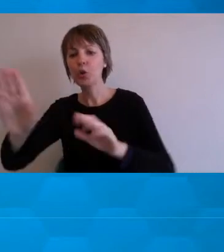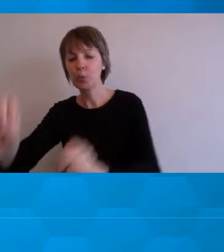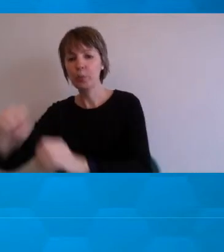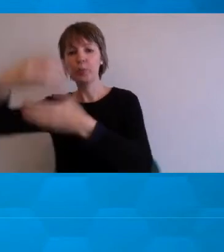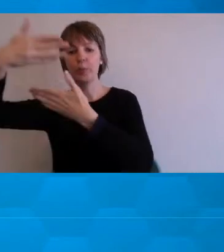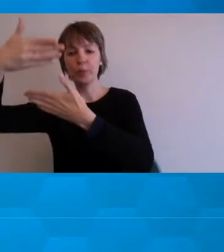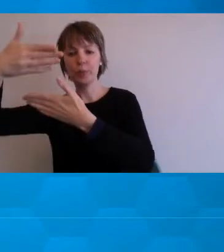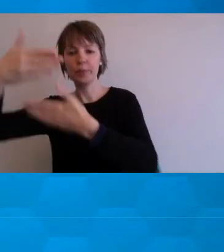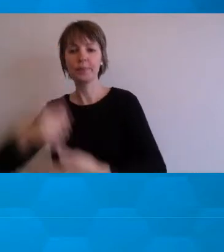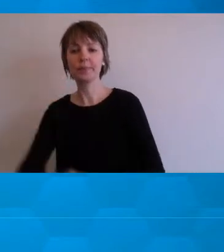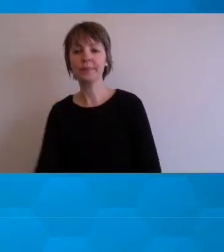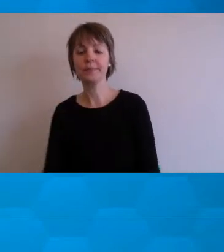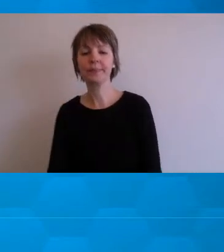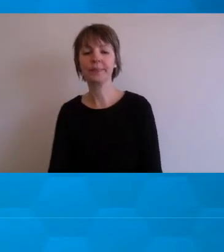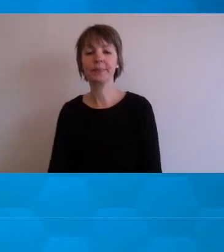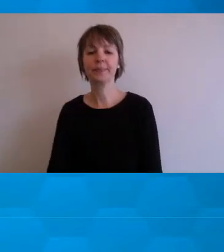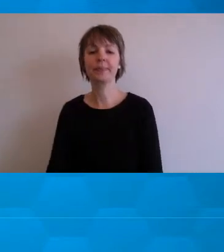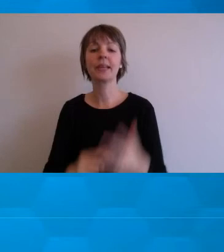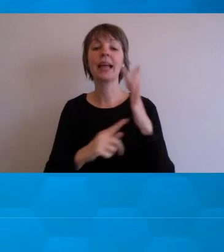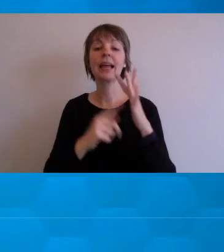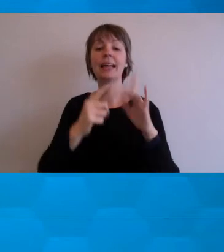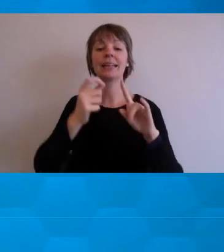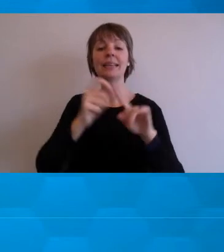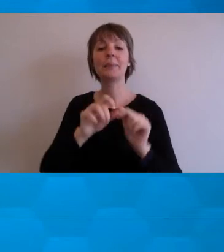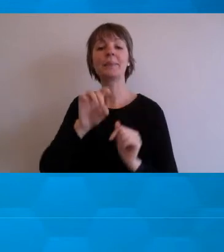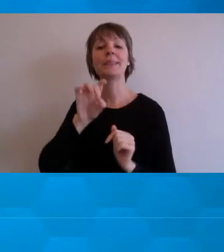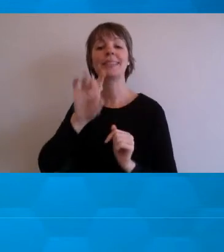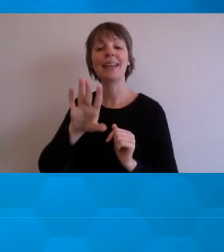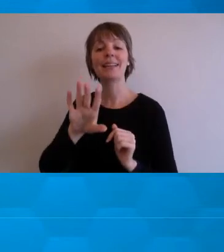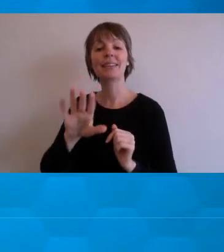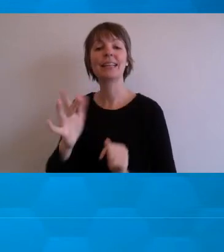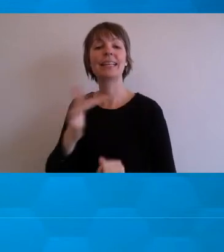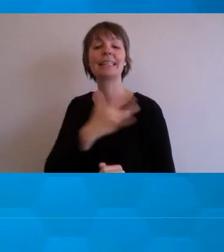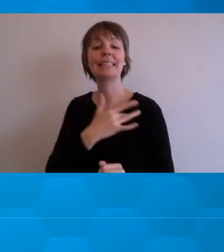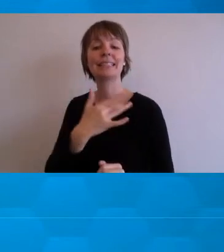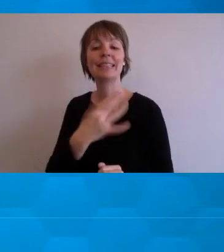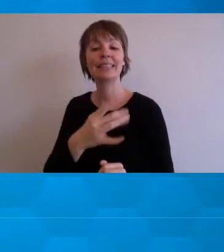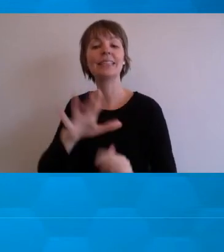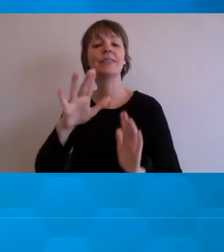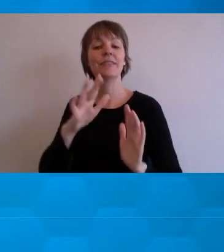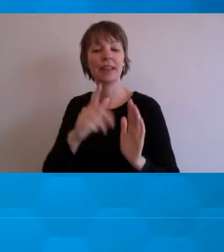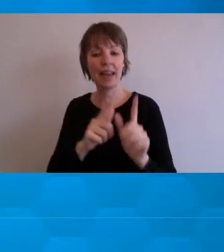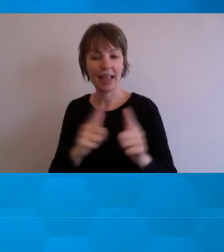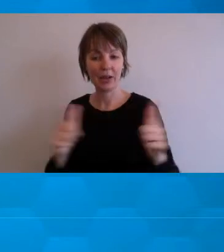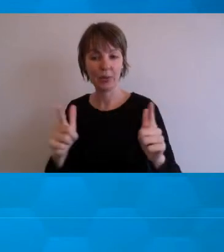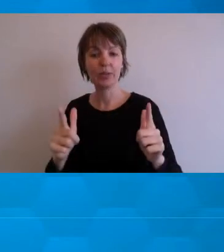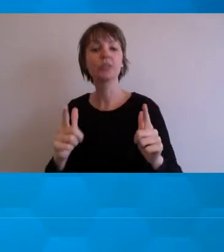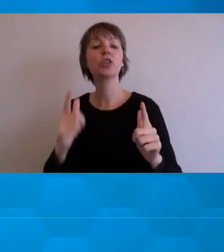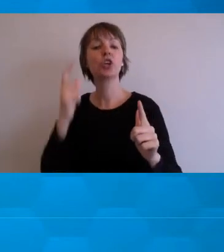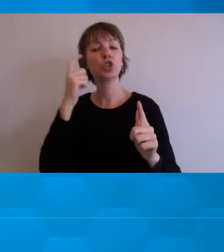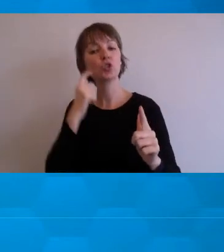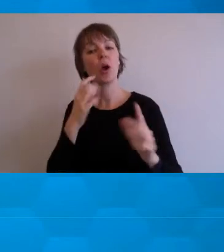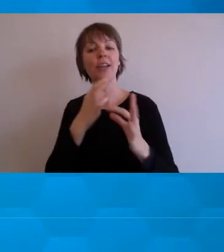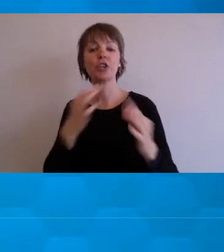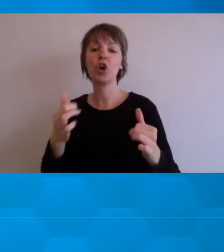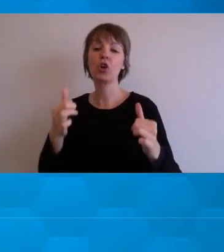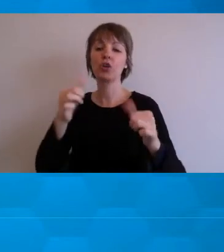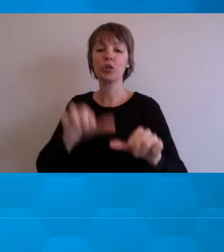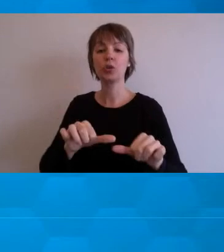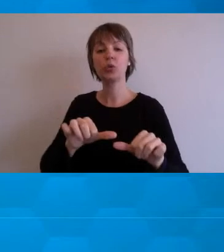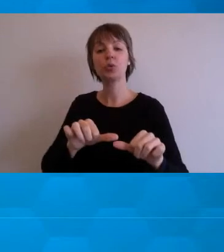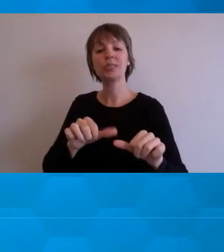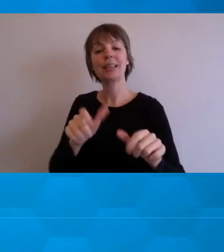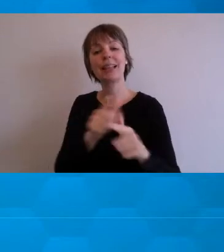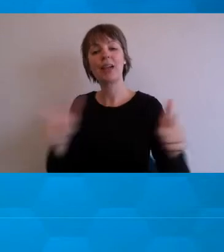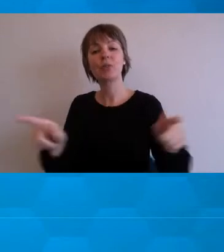And tip number 10. Sensitive language. Try to avoid phrases like, in the next column you will see a link.